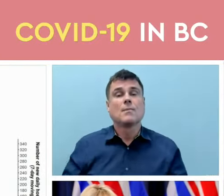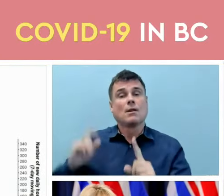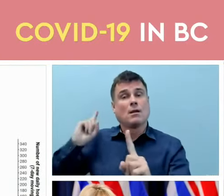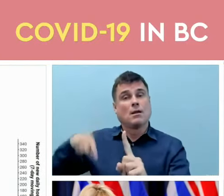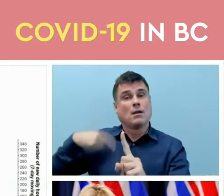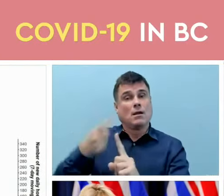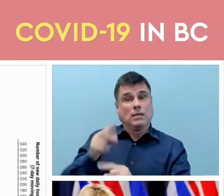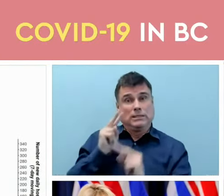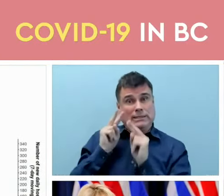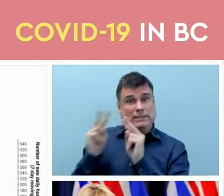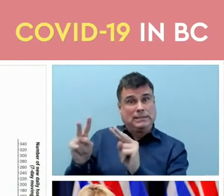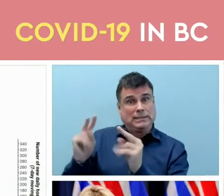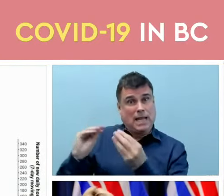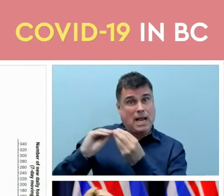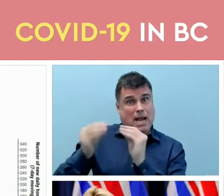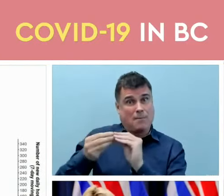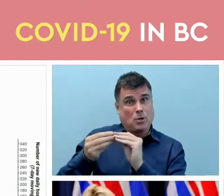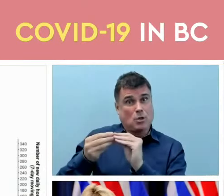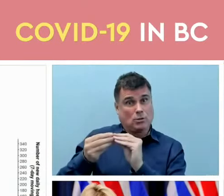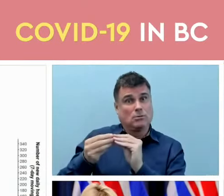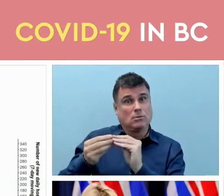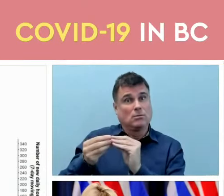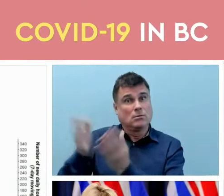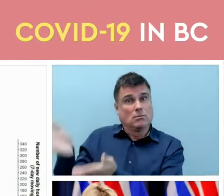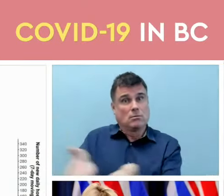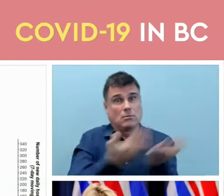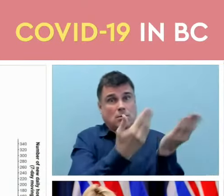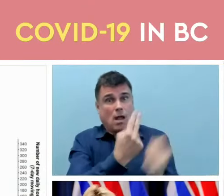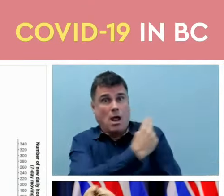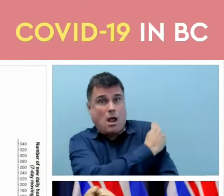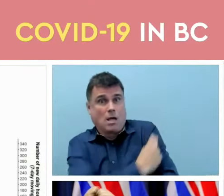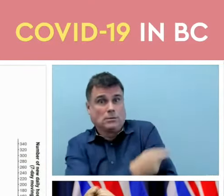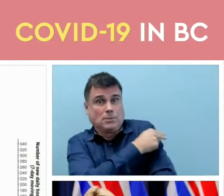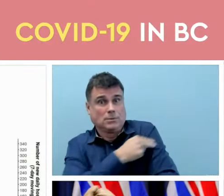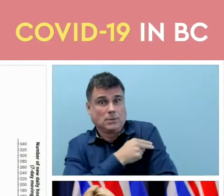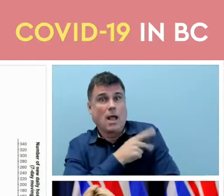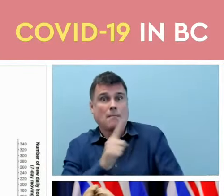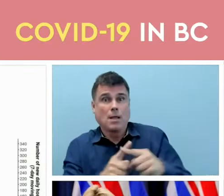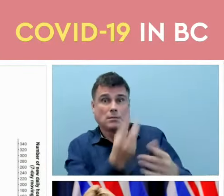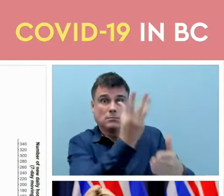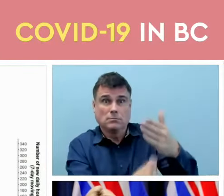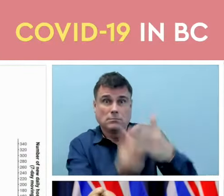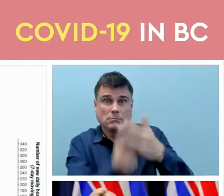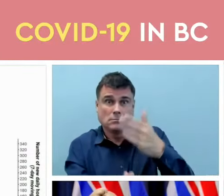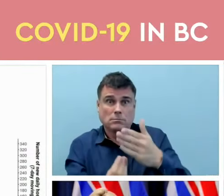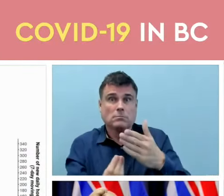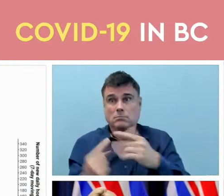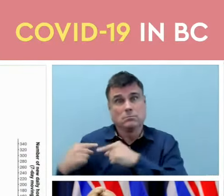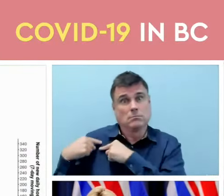hospitalizations and deaths in British Columbia continue to decline. We know that the